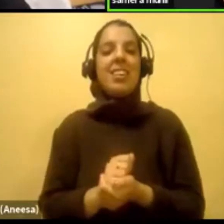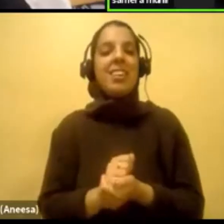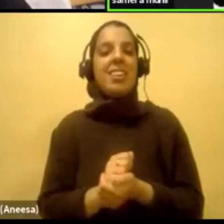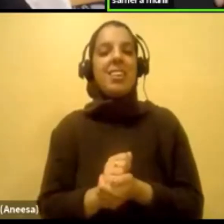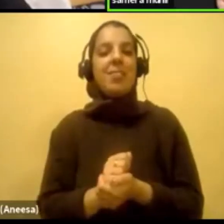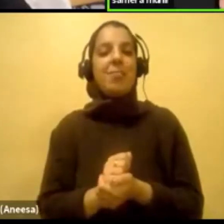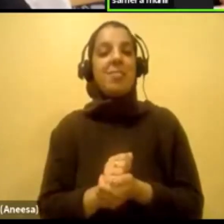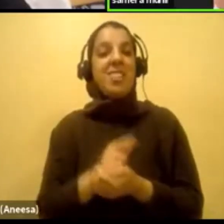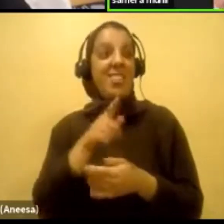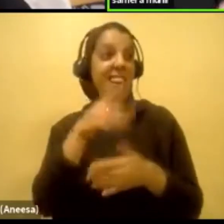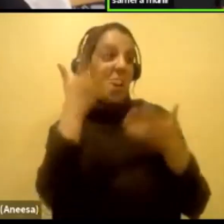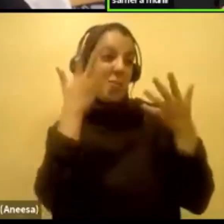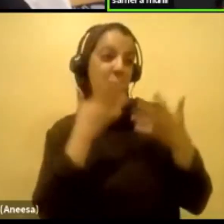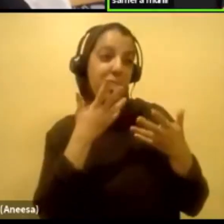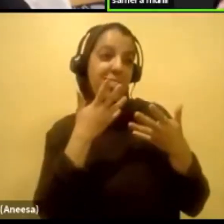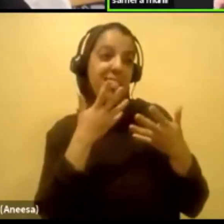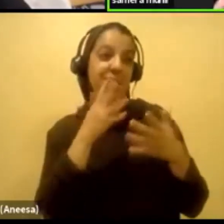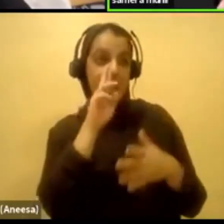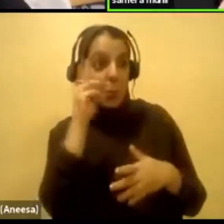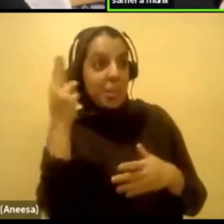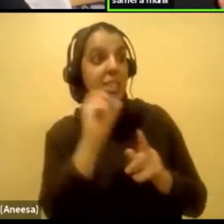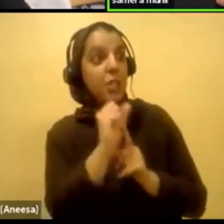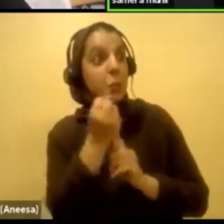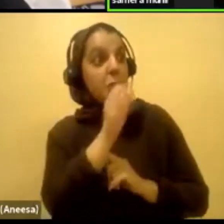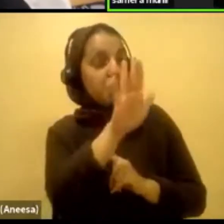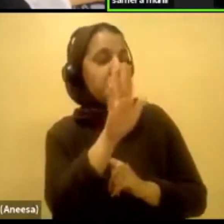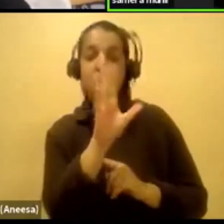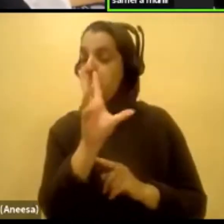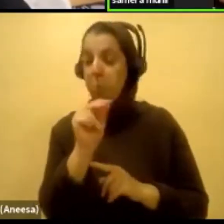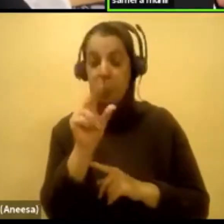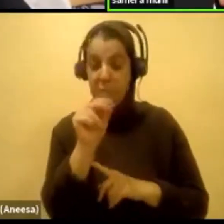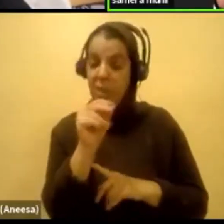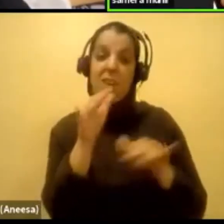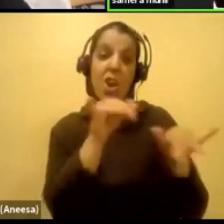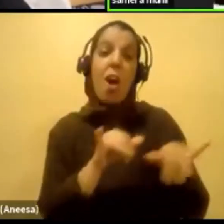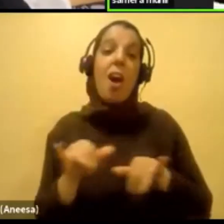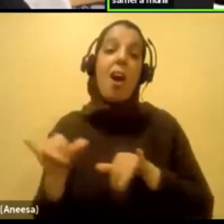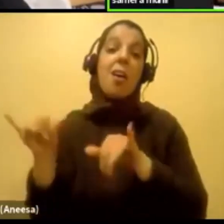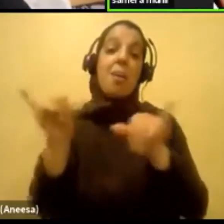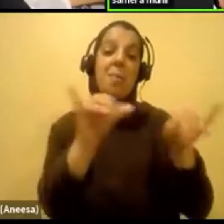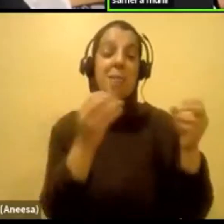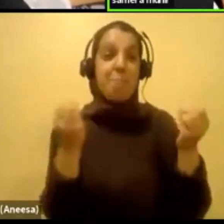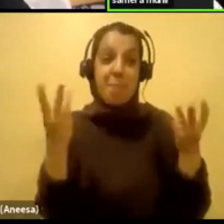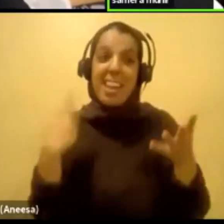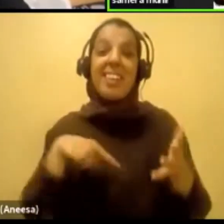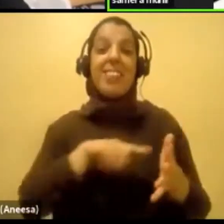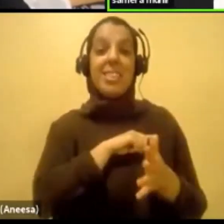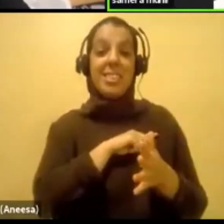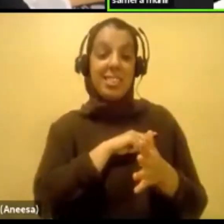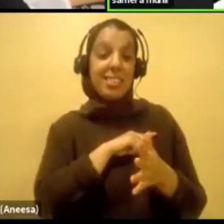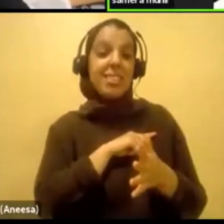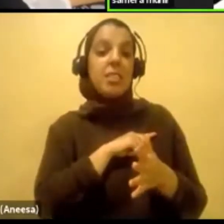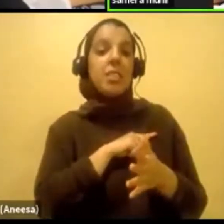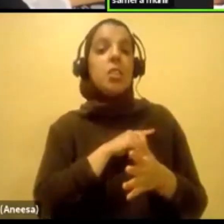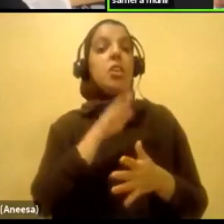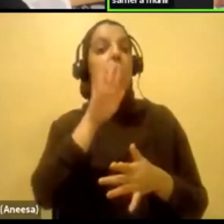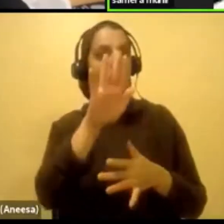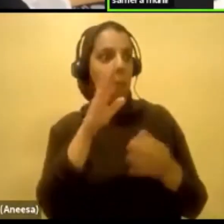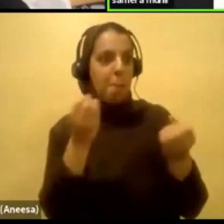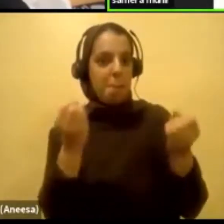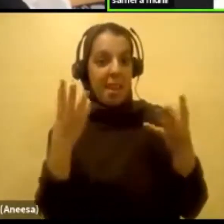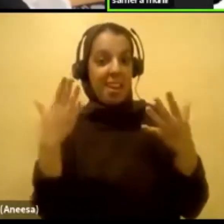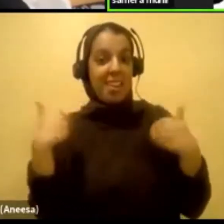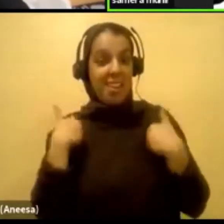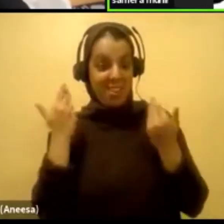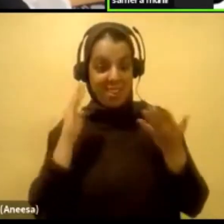unfortunately, that's not a unique story in the sense of that it happened to a lot of us. And you're actually a lot younger than me. So